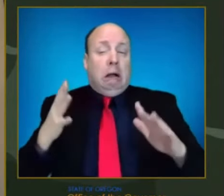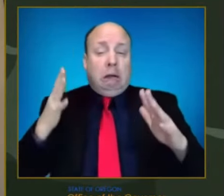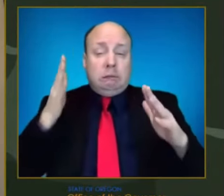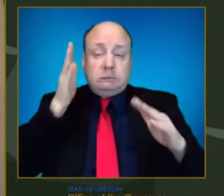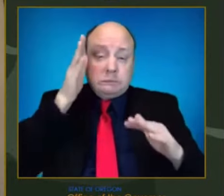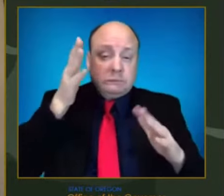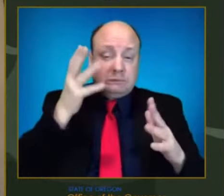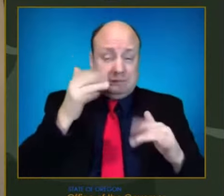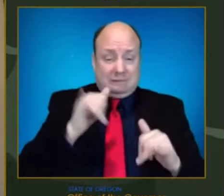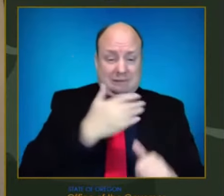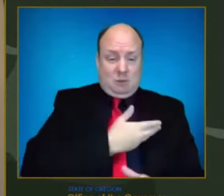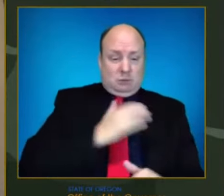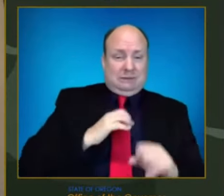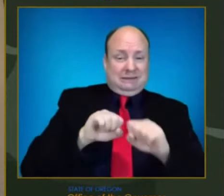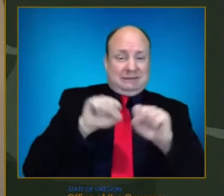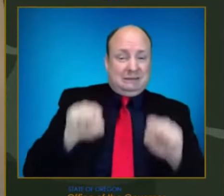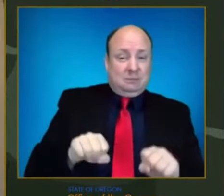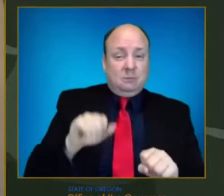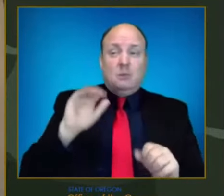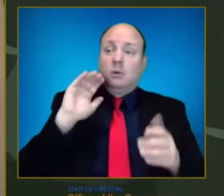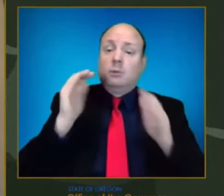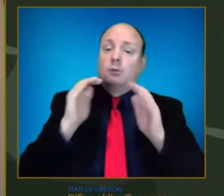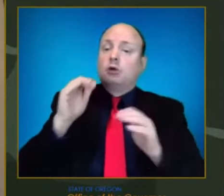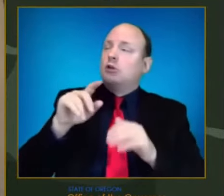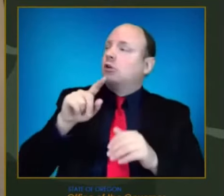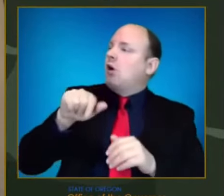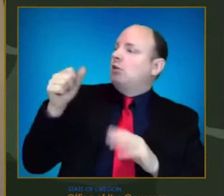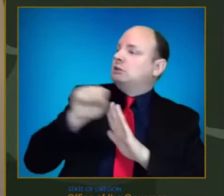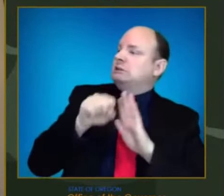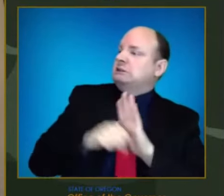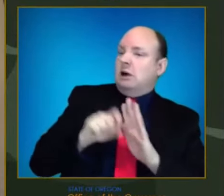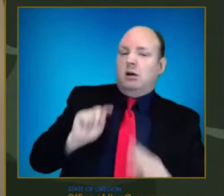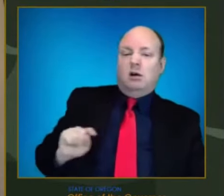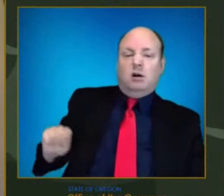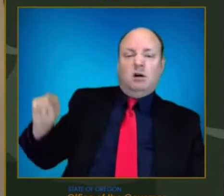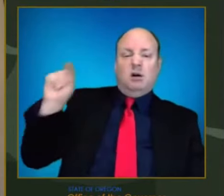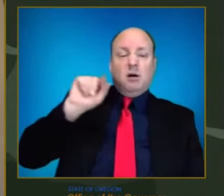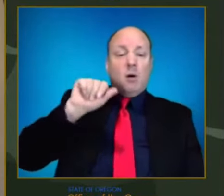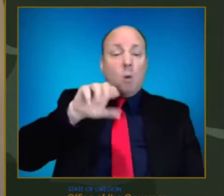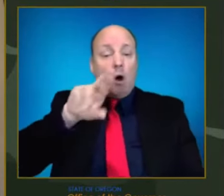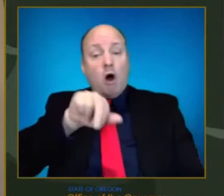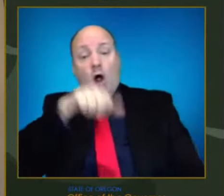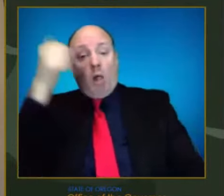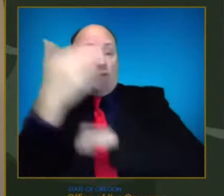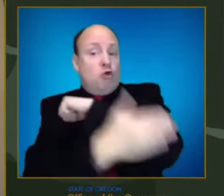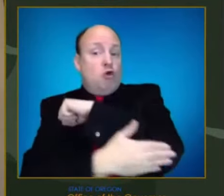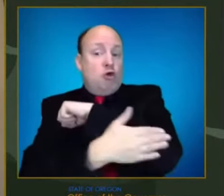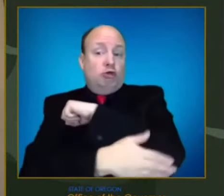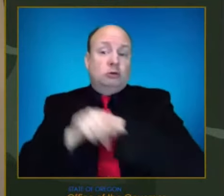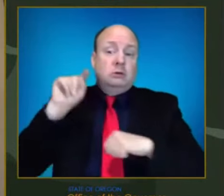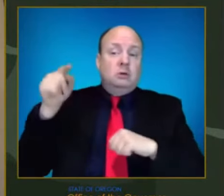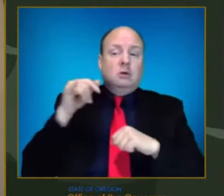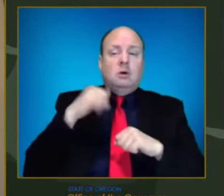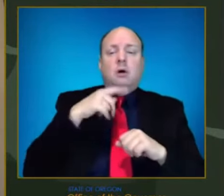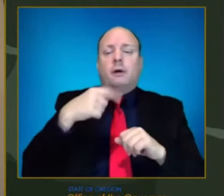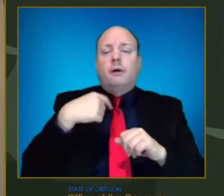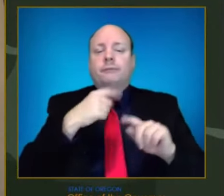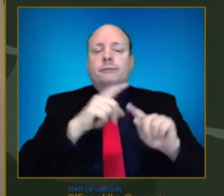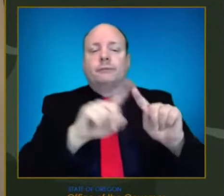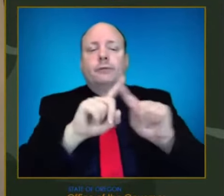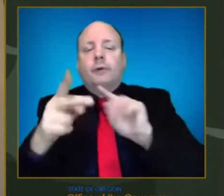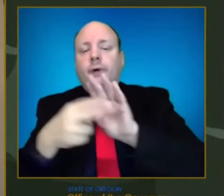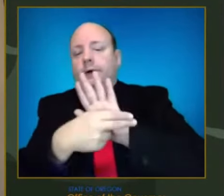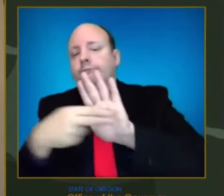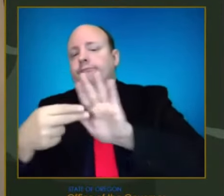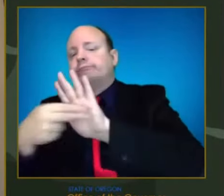other states, the CDC, the World Health Organization, will reevaluate their categorization of this variant. Again, what we